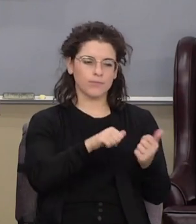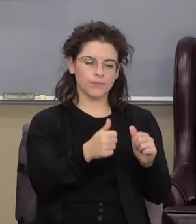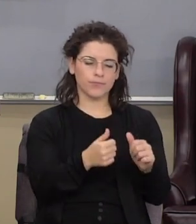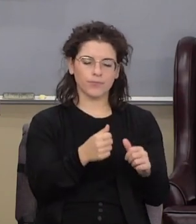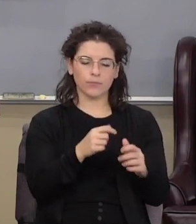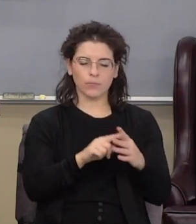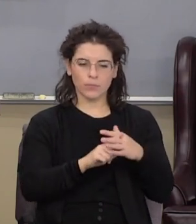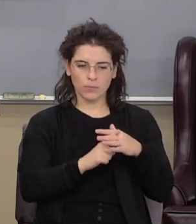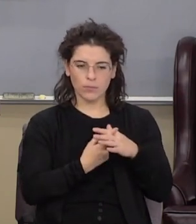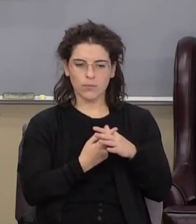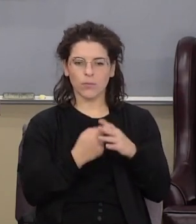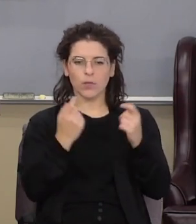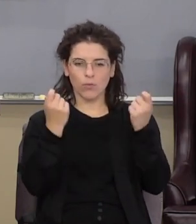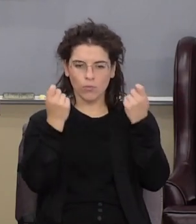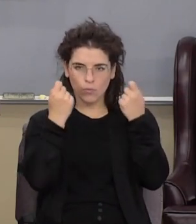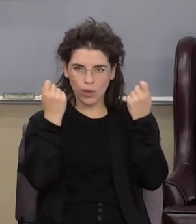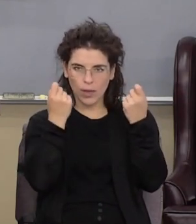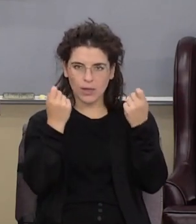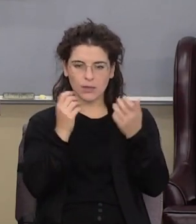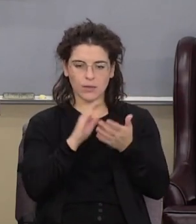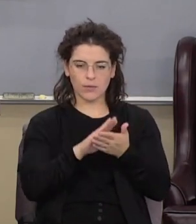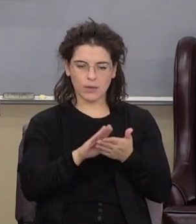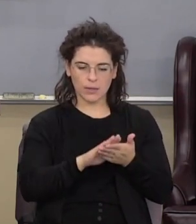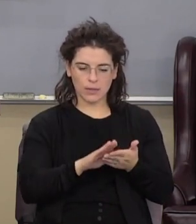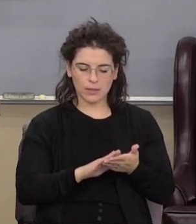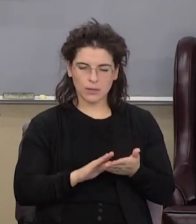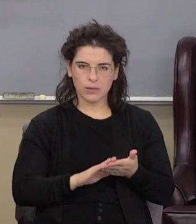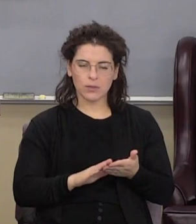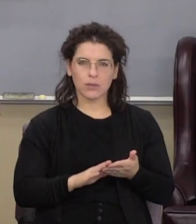initiating rite of cleansing